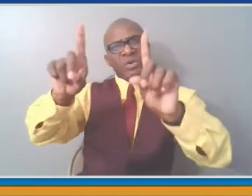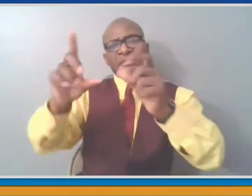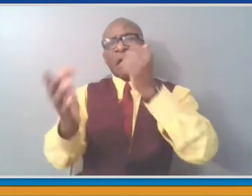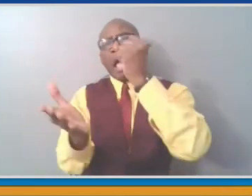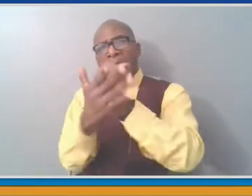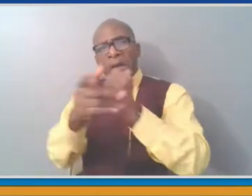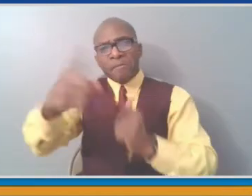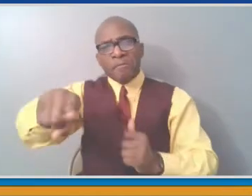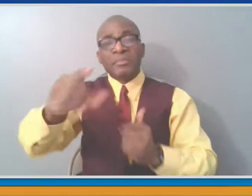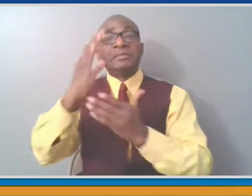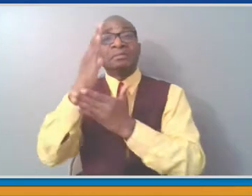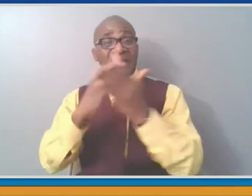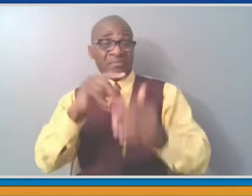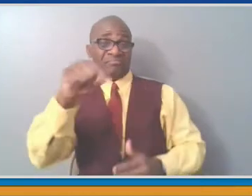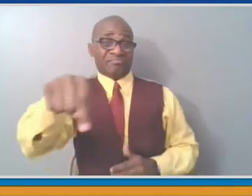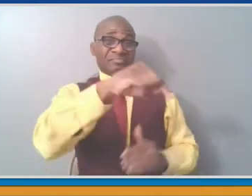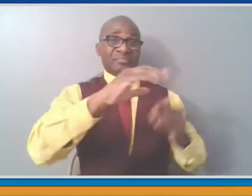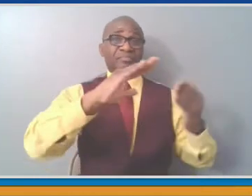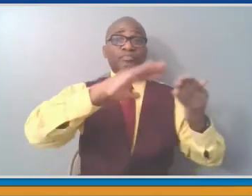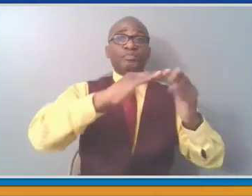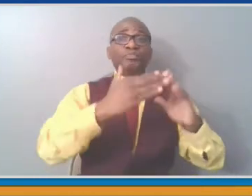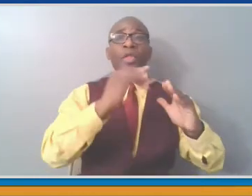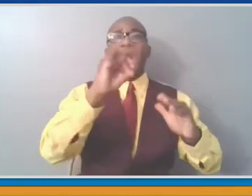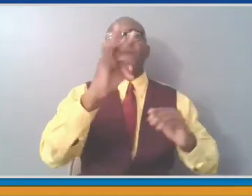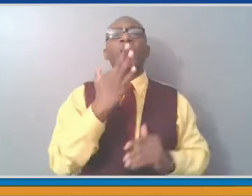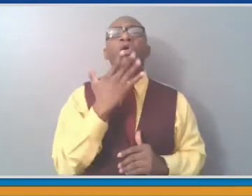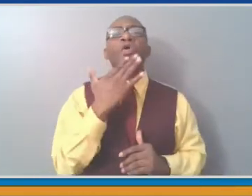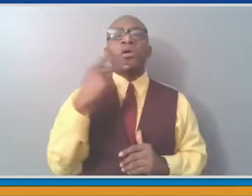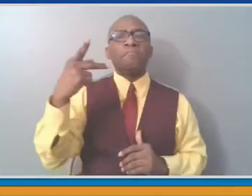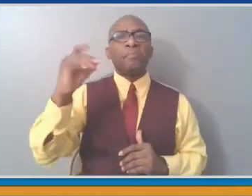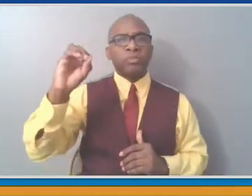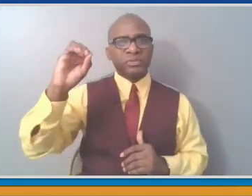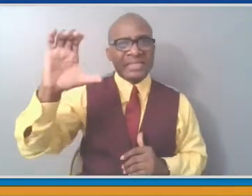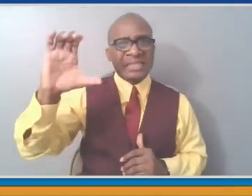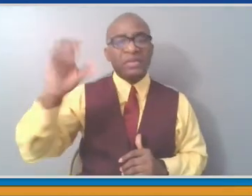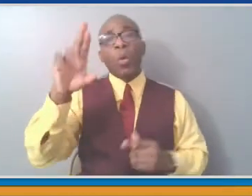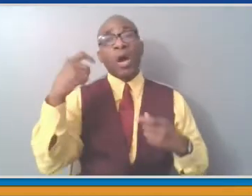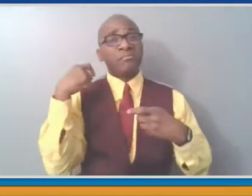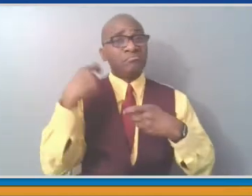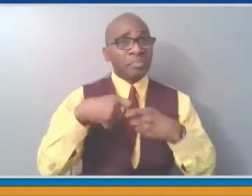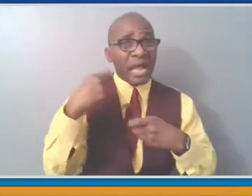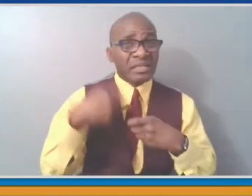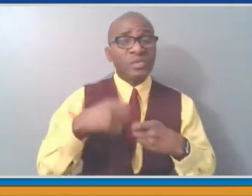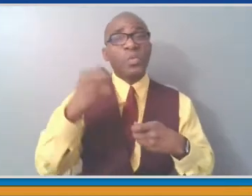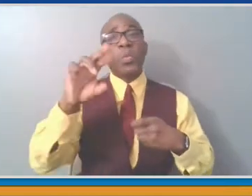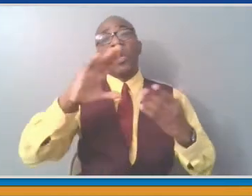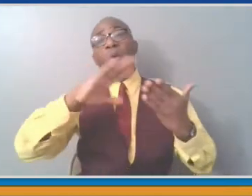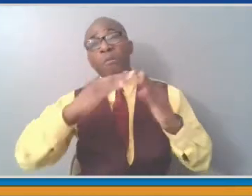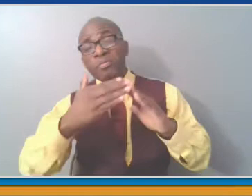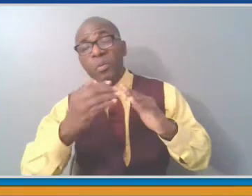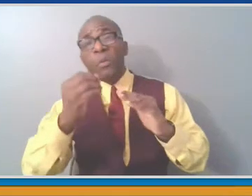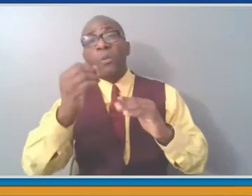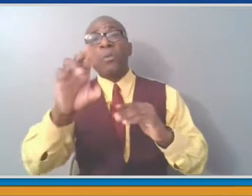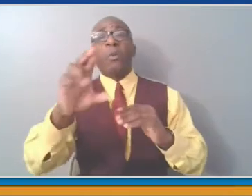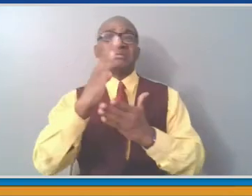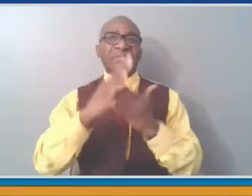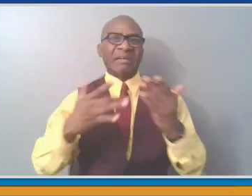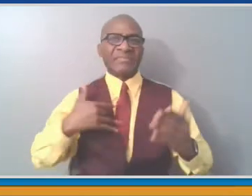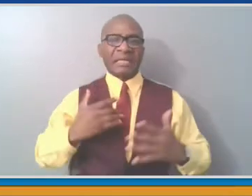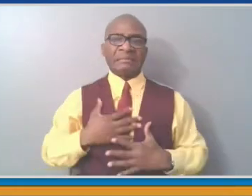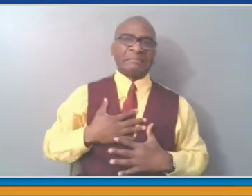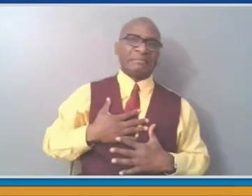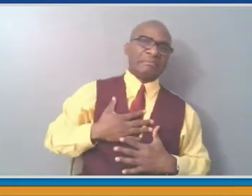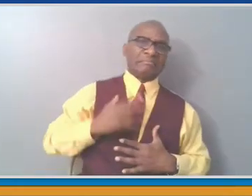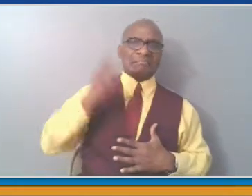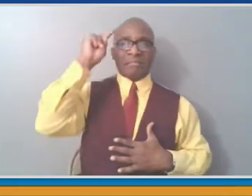there is not necessarily a connection to the health care delivery network, very hard to do in the poorest parts of this county, and